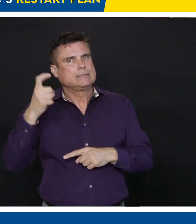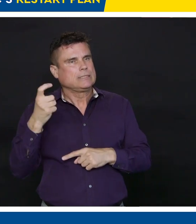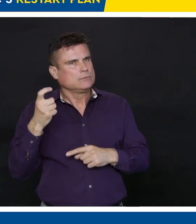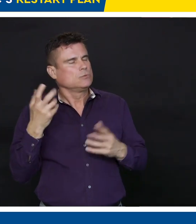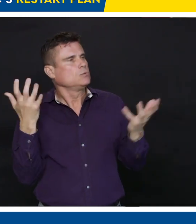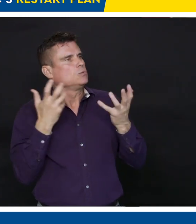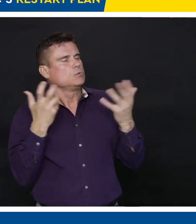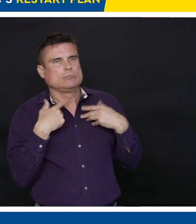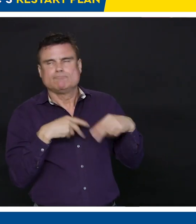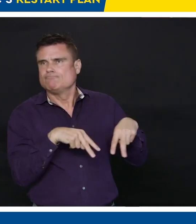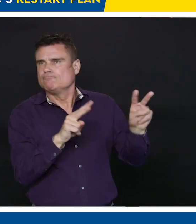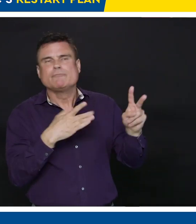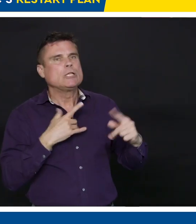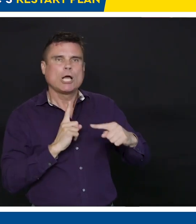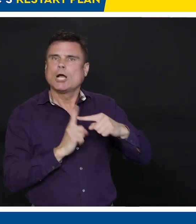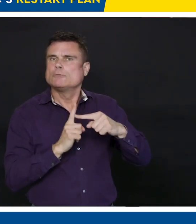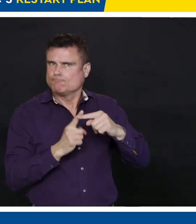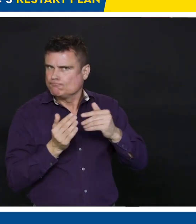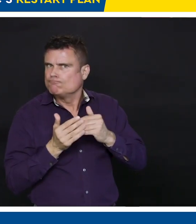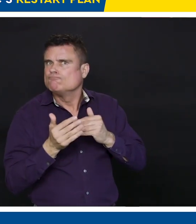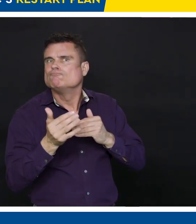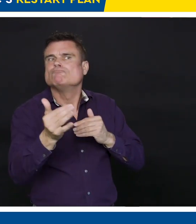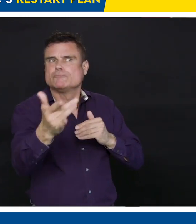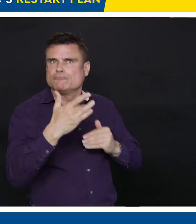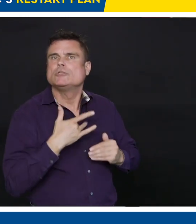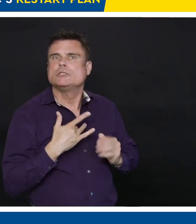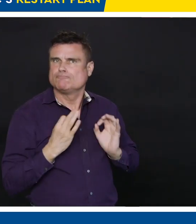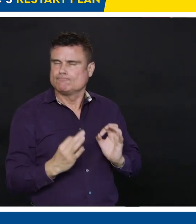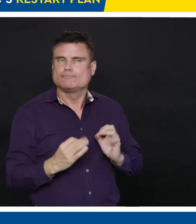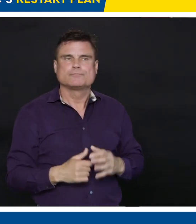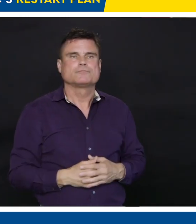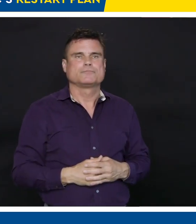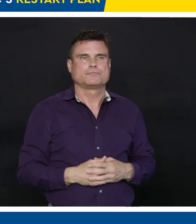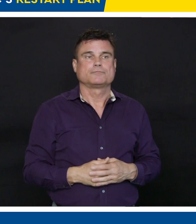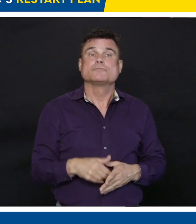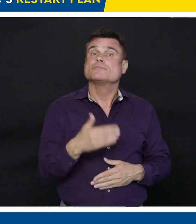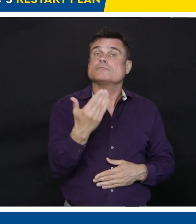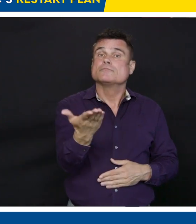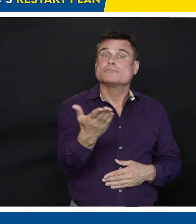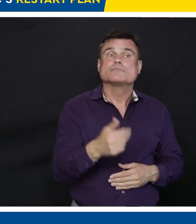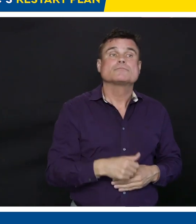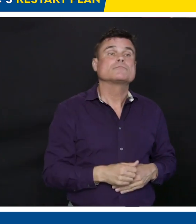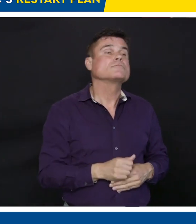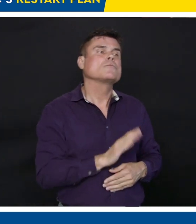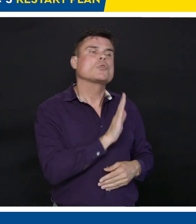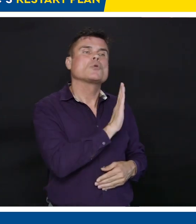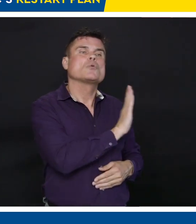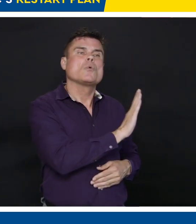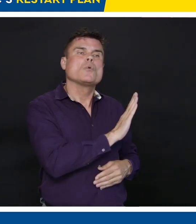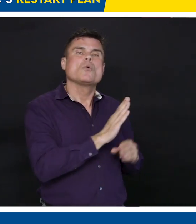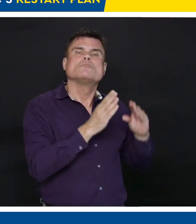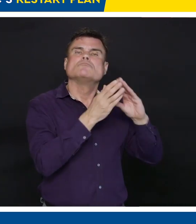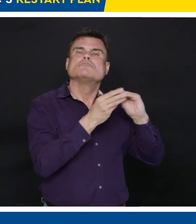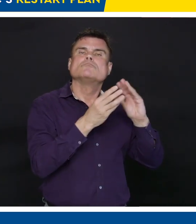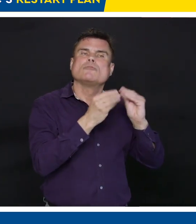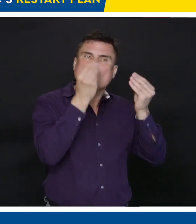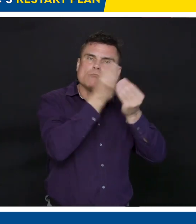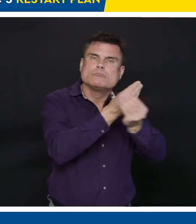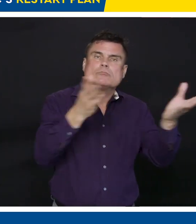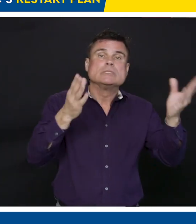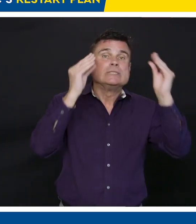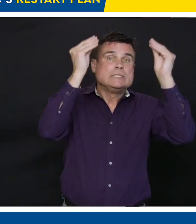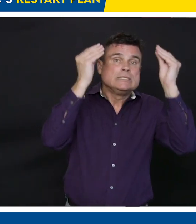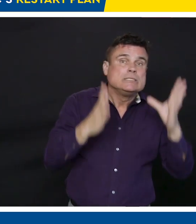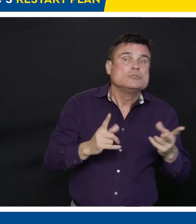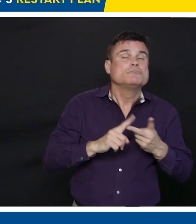Premier, on schools, what do you say to teachers and parents who are hearing this, nervous about going back, and can you explain